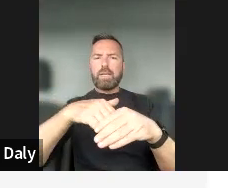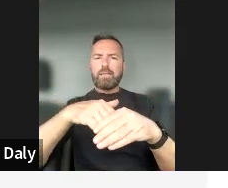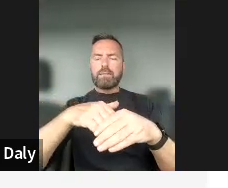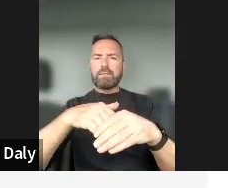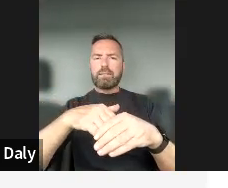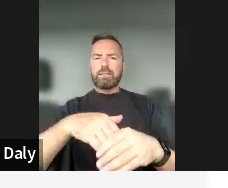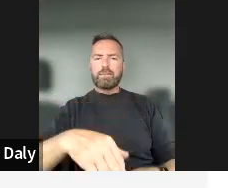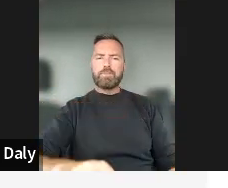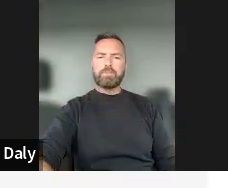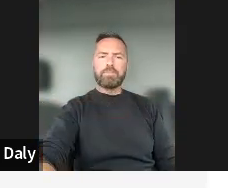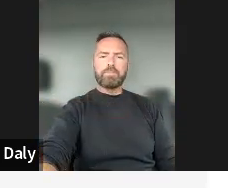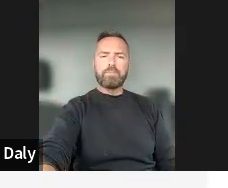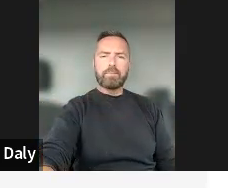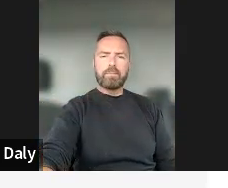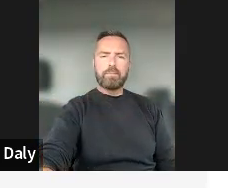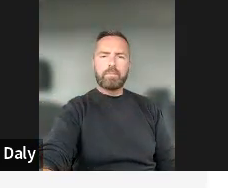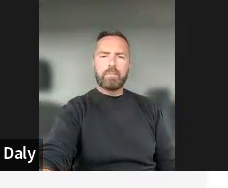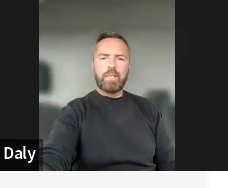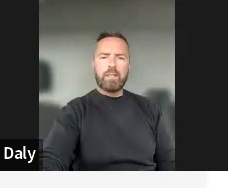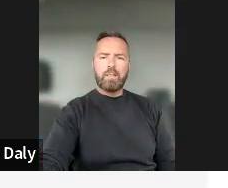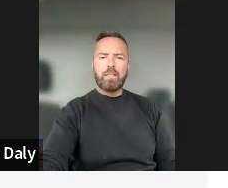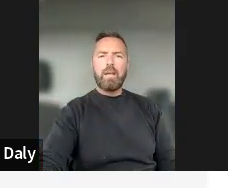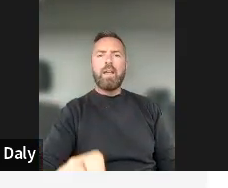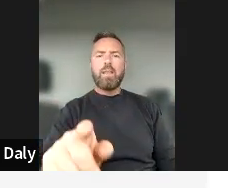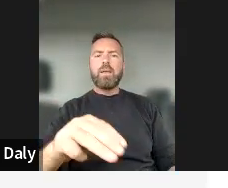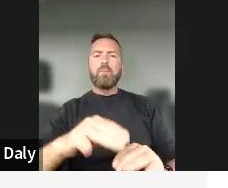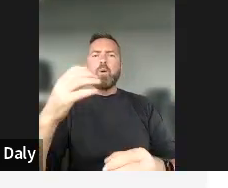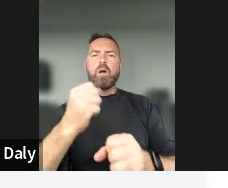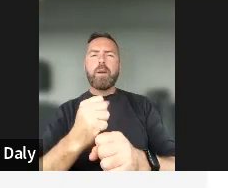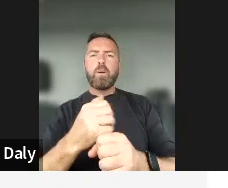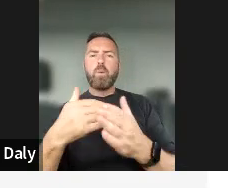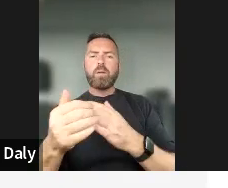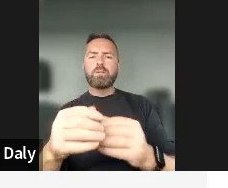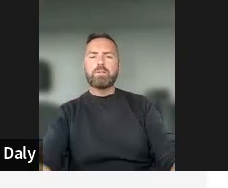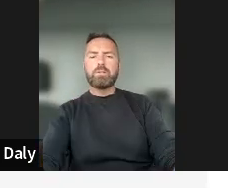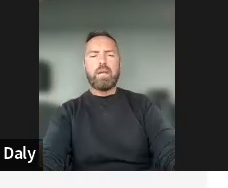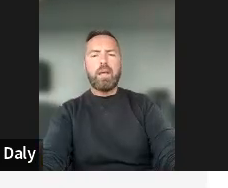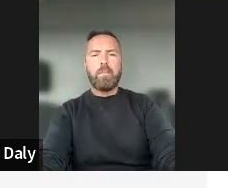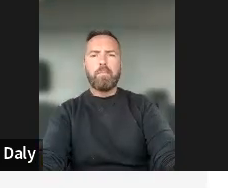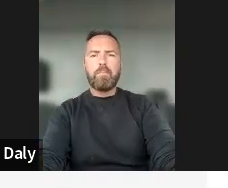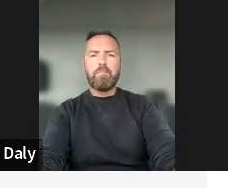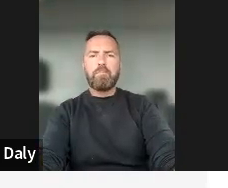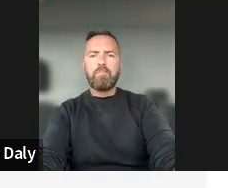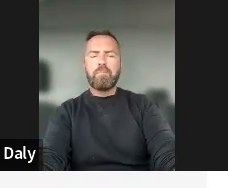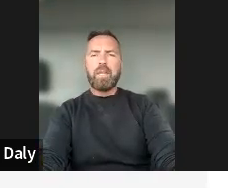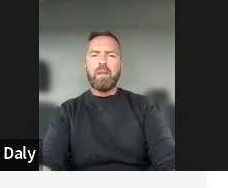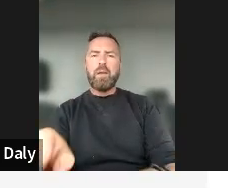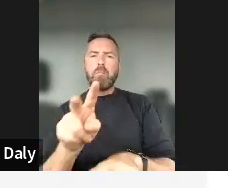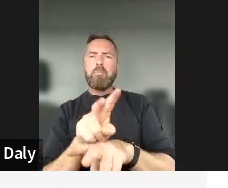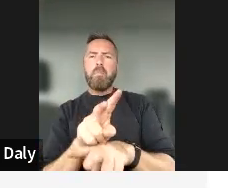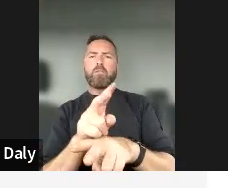more about, uh, uh, the fact that there were two different points of view. And one was really about, you know, you should